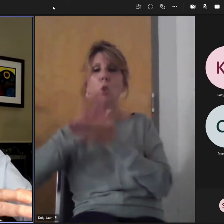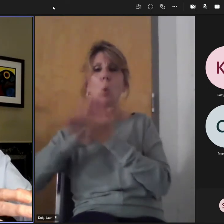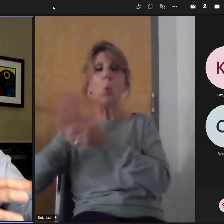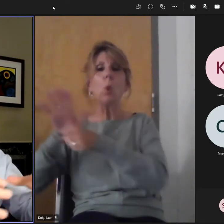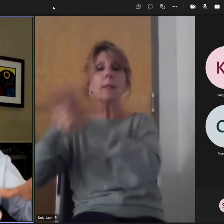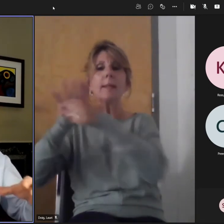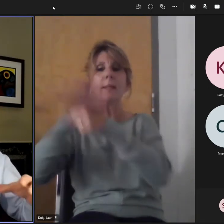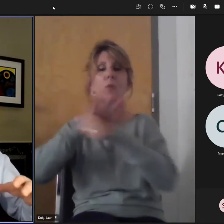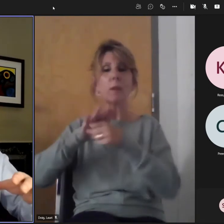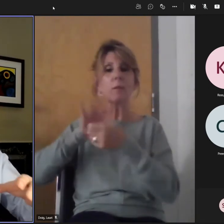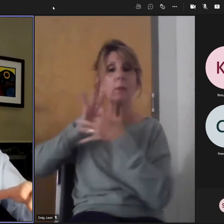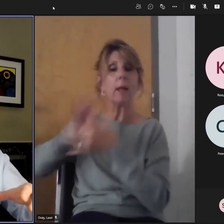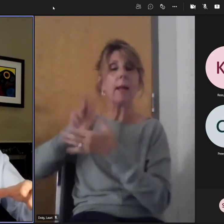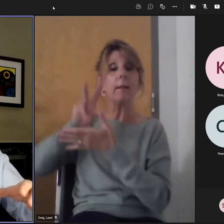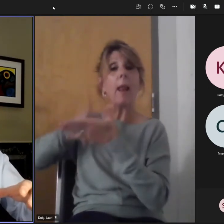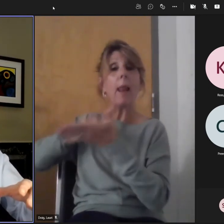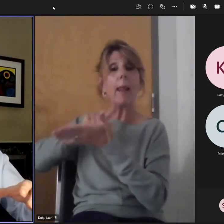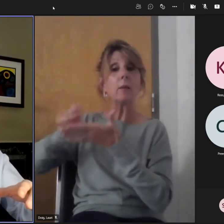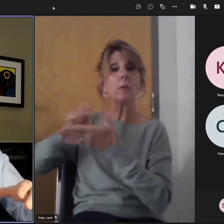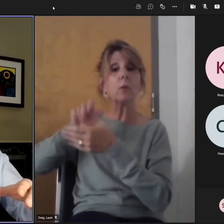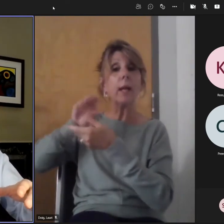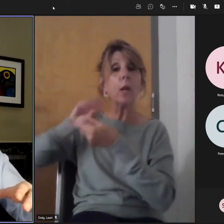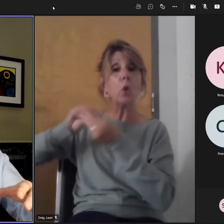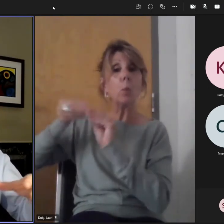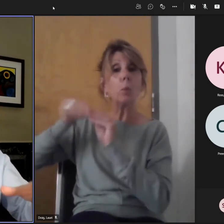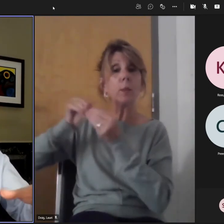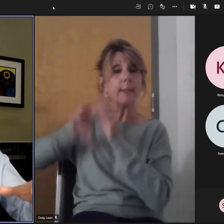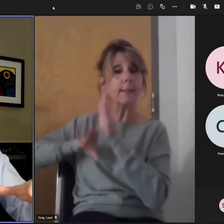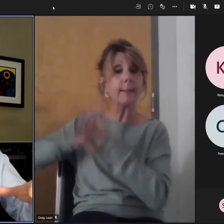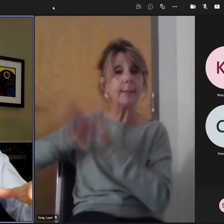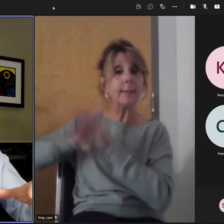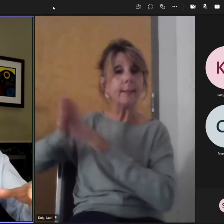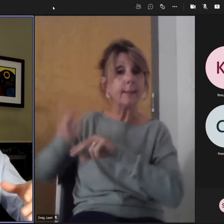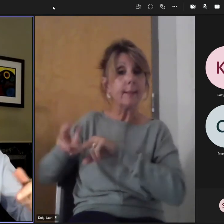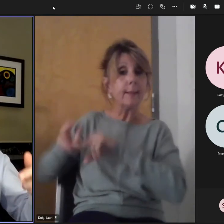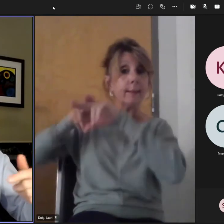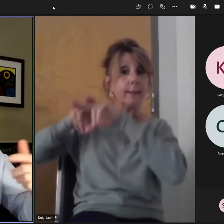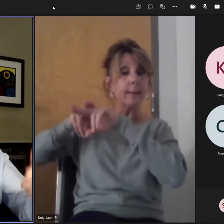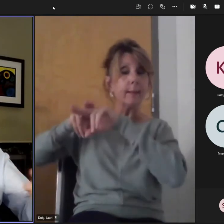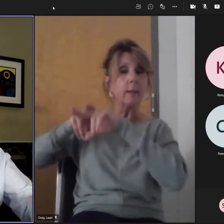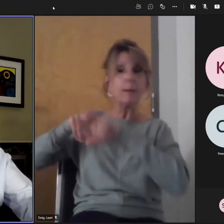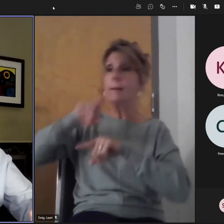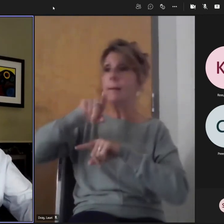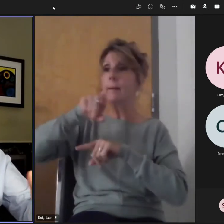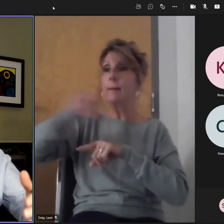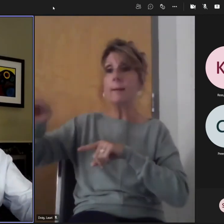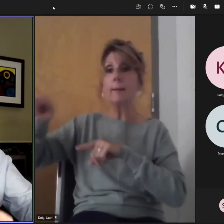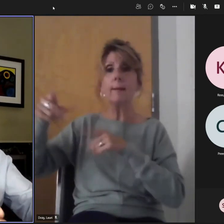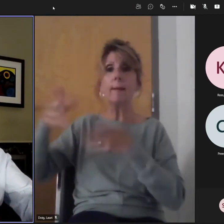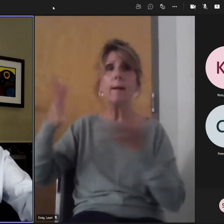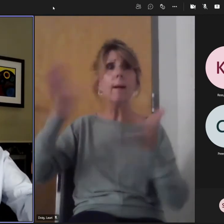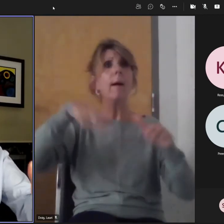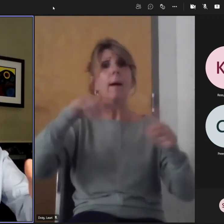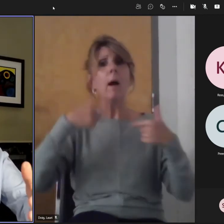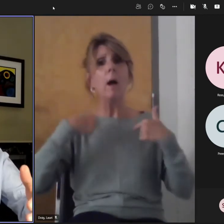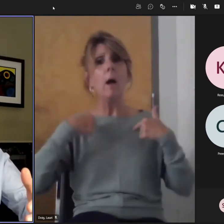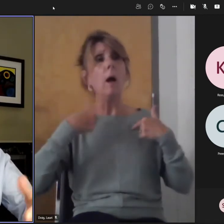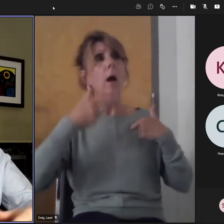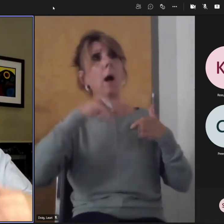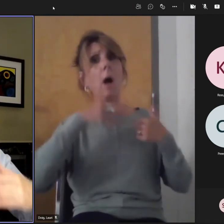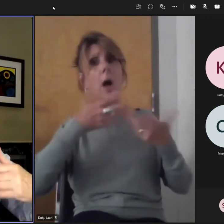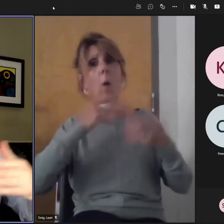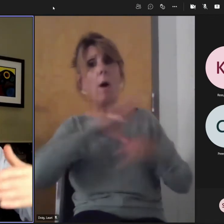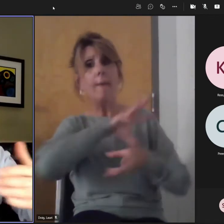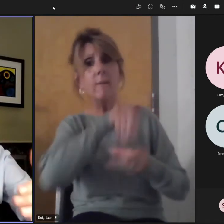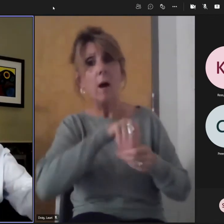you want to see is those schools who are not yet involved are saying, when can we be involved? We want to get involved. When is our turn? We want our cohort